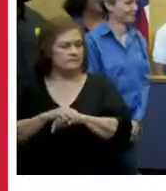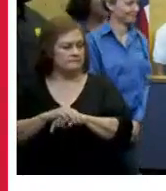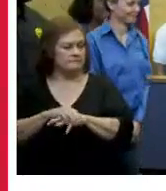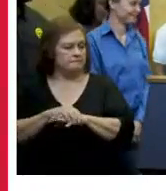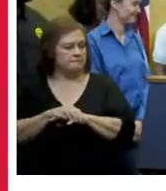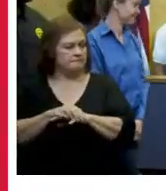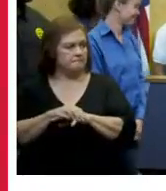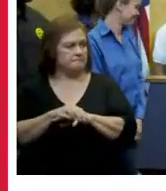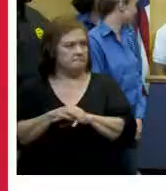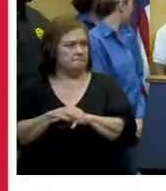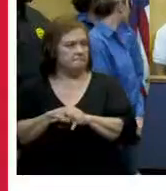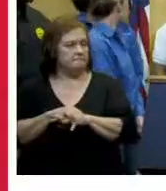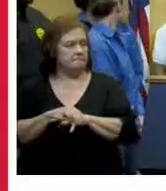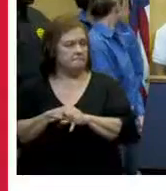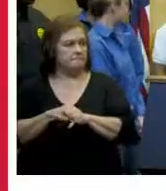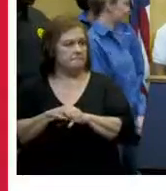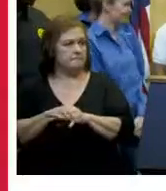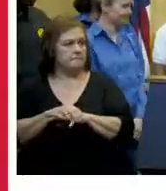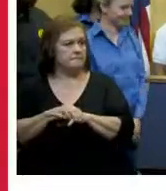come on cynthia sylvain lear